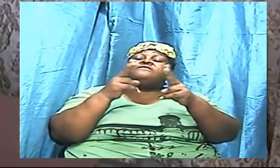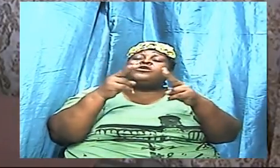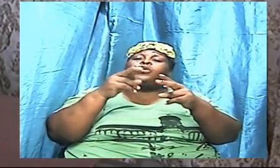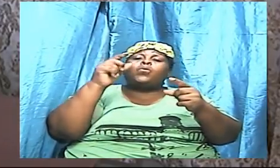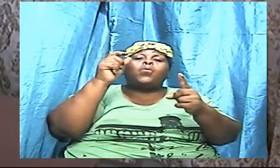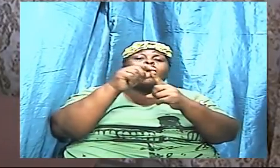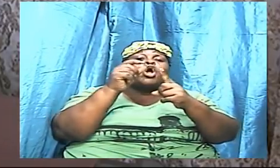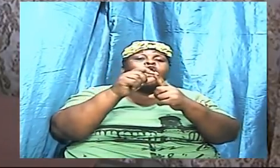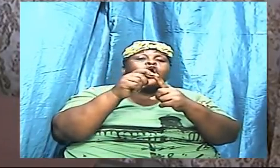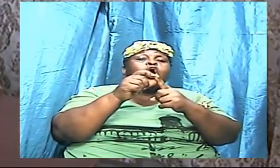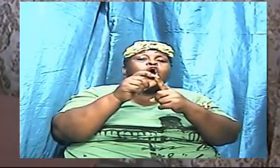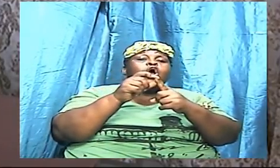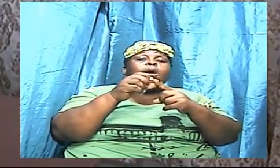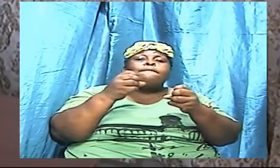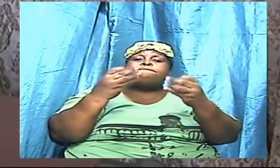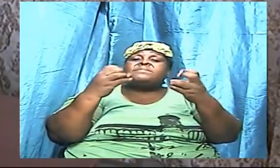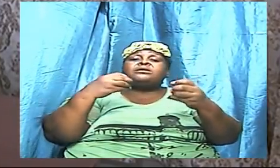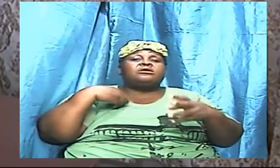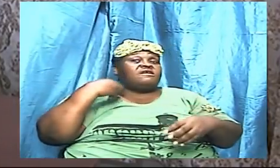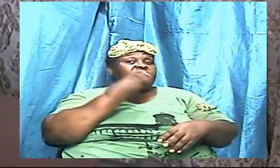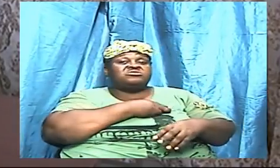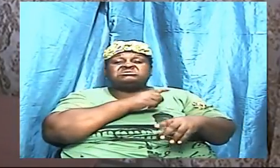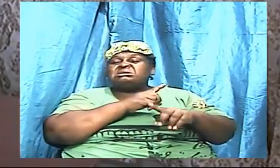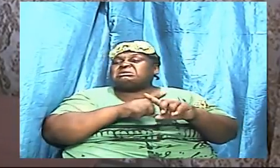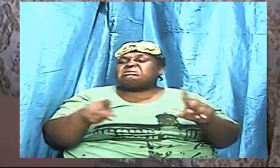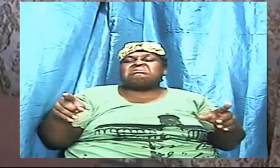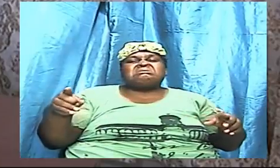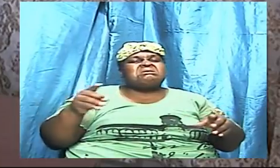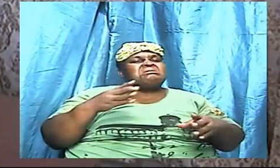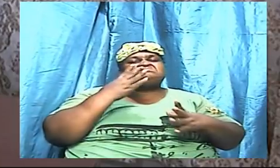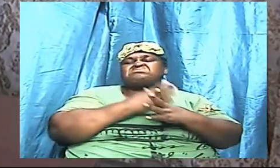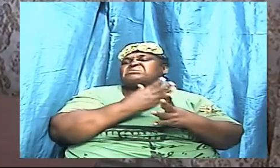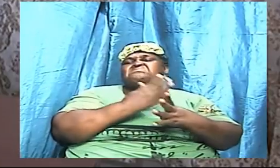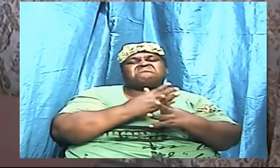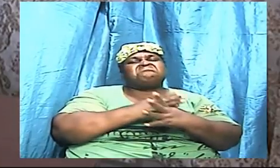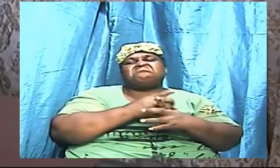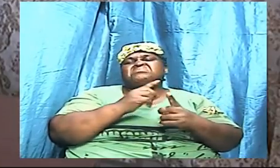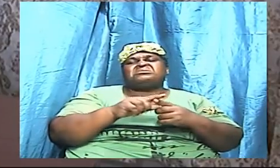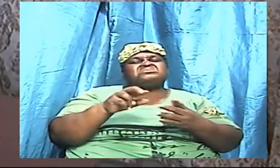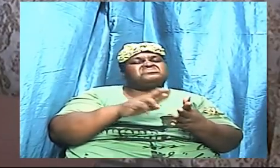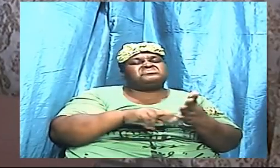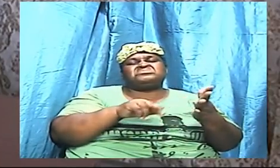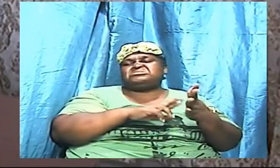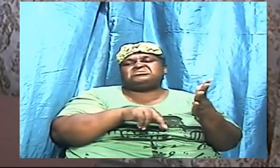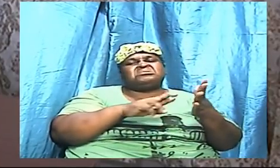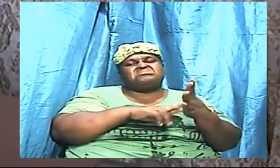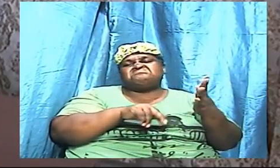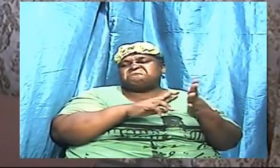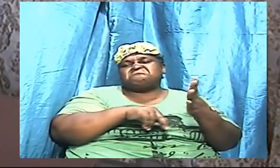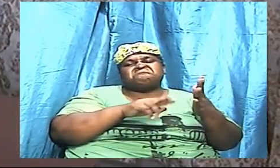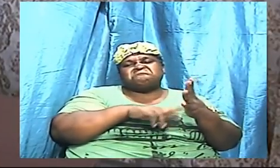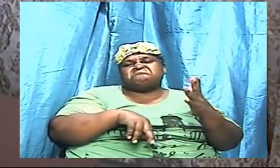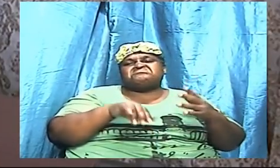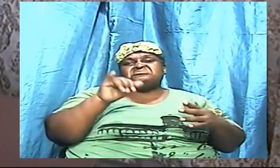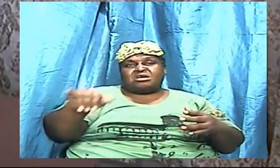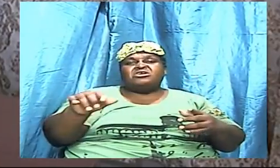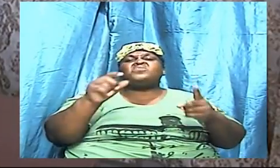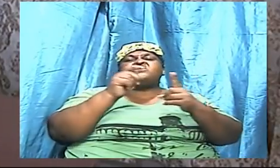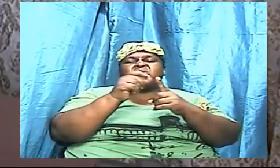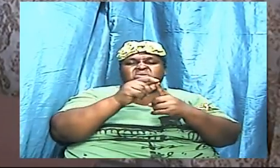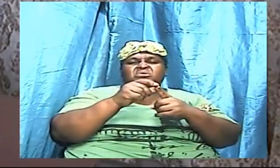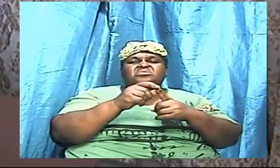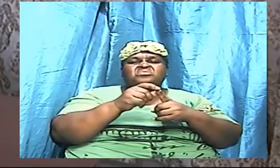the very thing that will give us the victory as an offensive